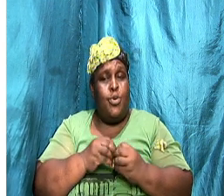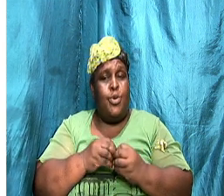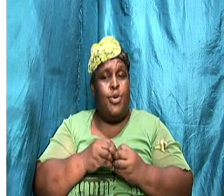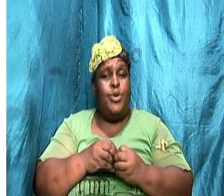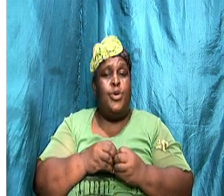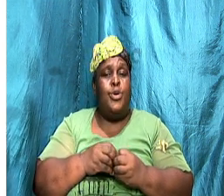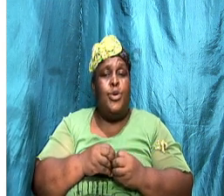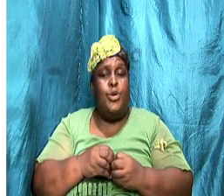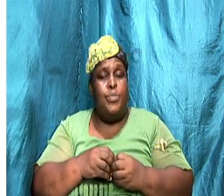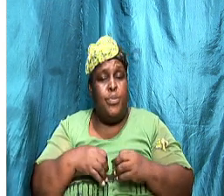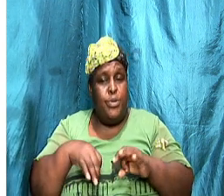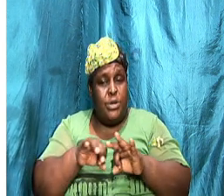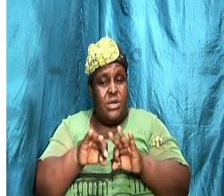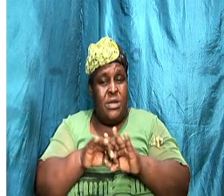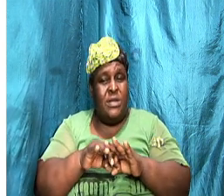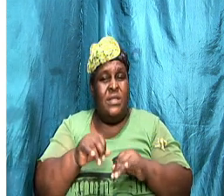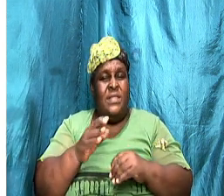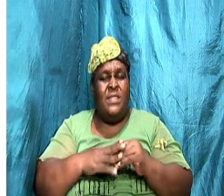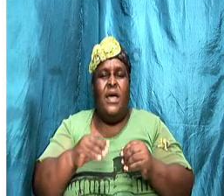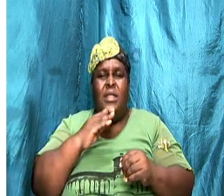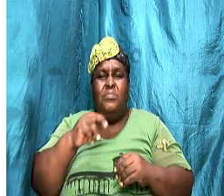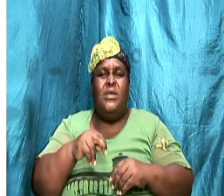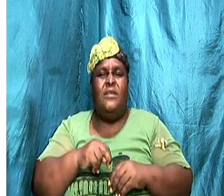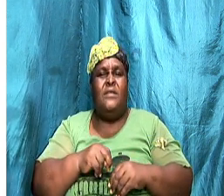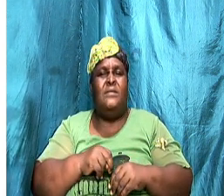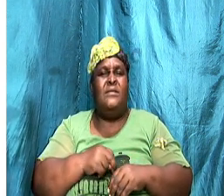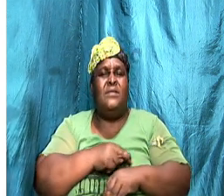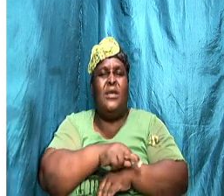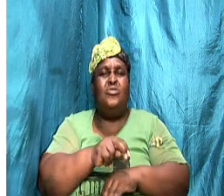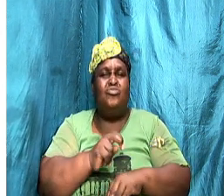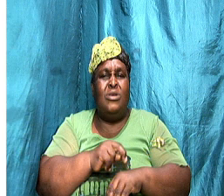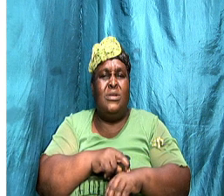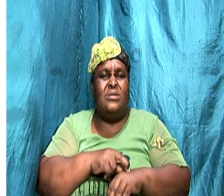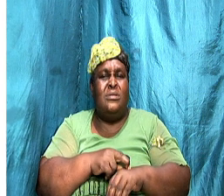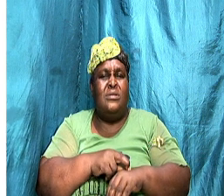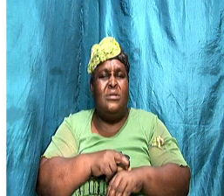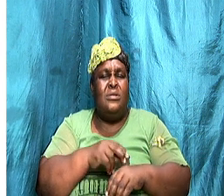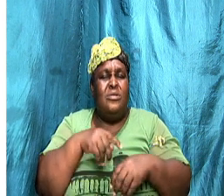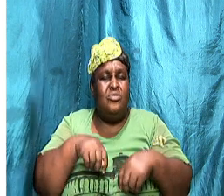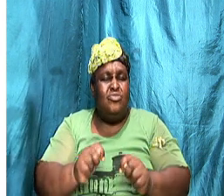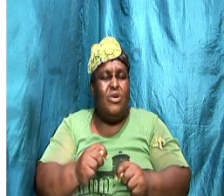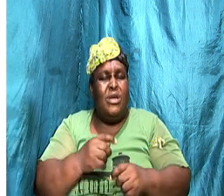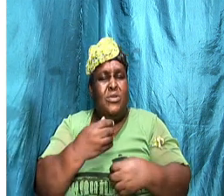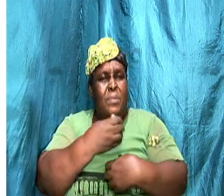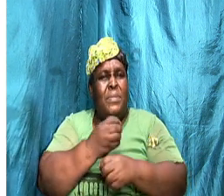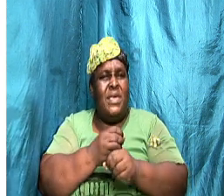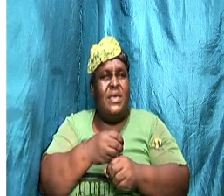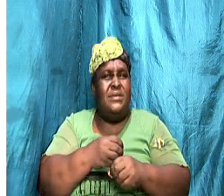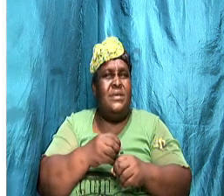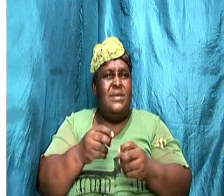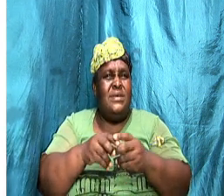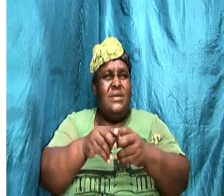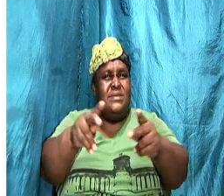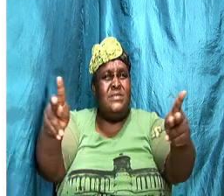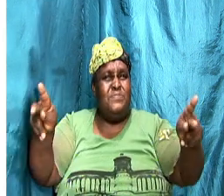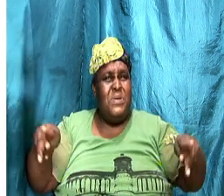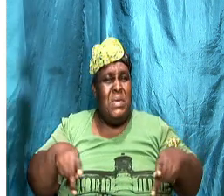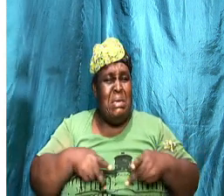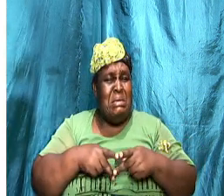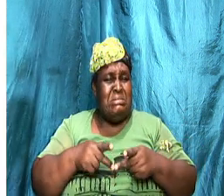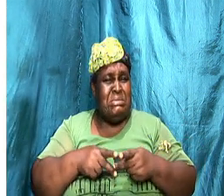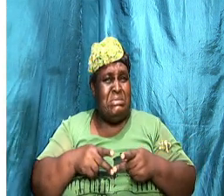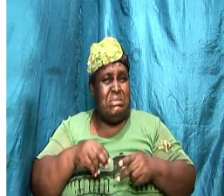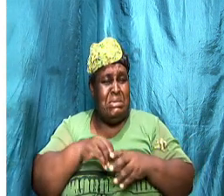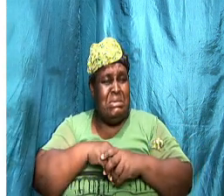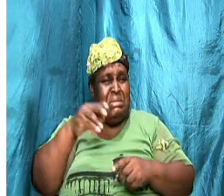into another person and trying to create a space in your mind for your partner's words body language or action